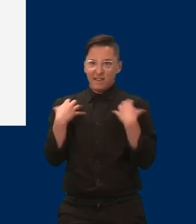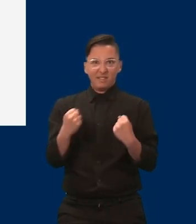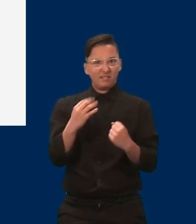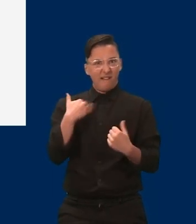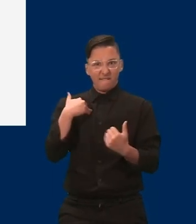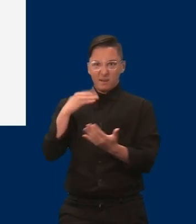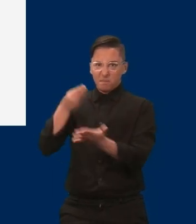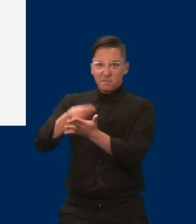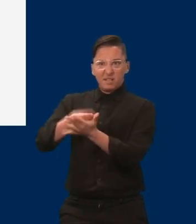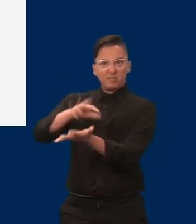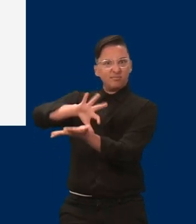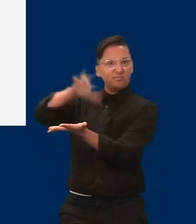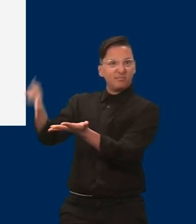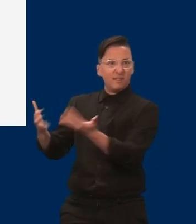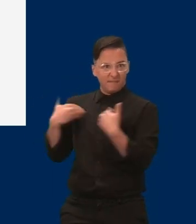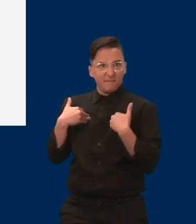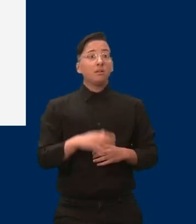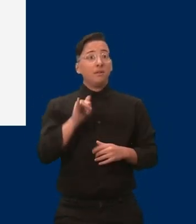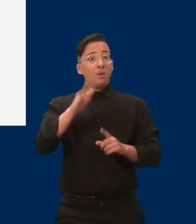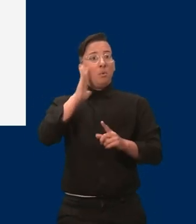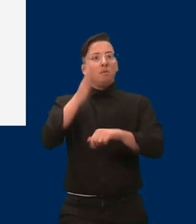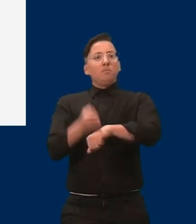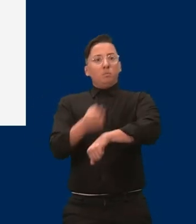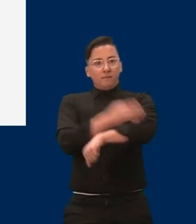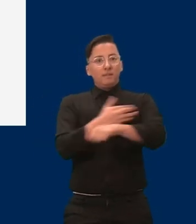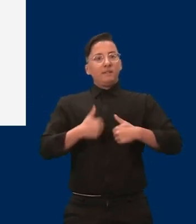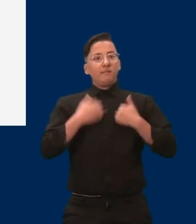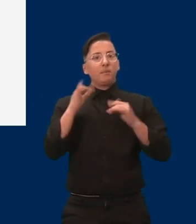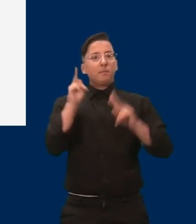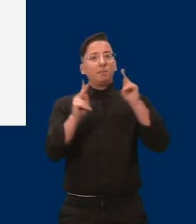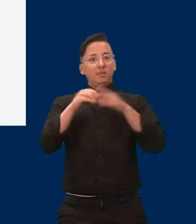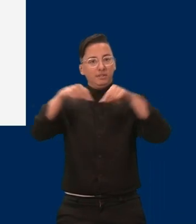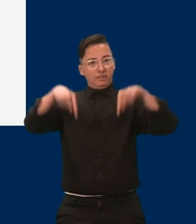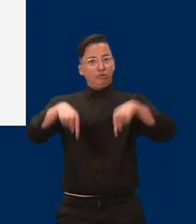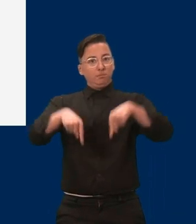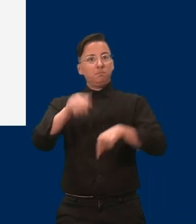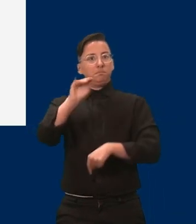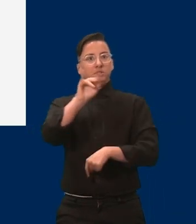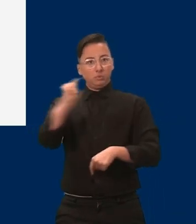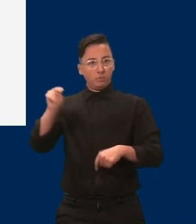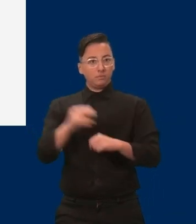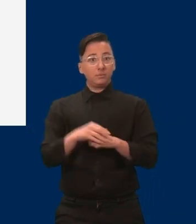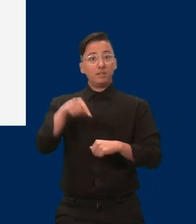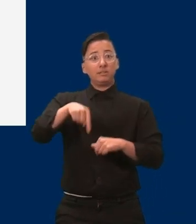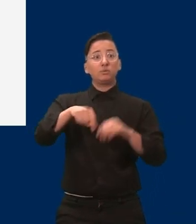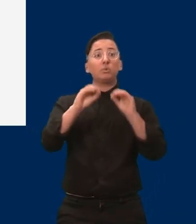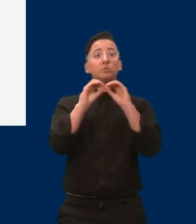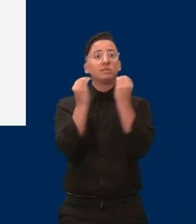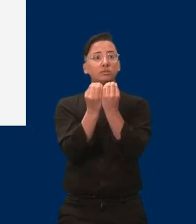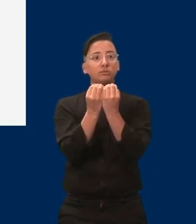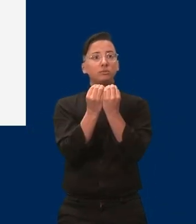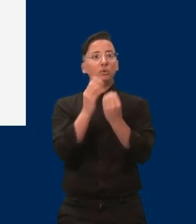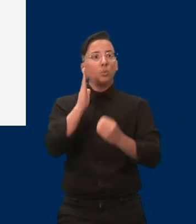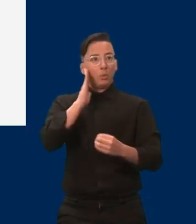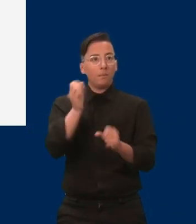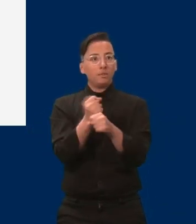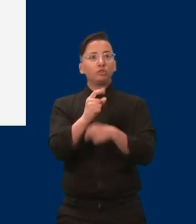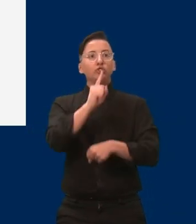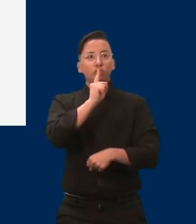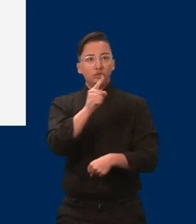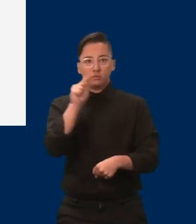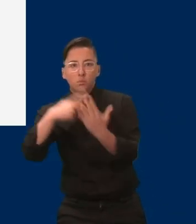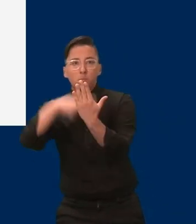to improve the lives of Minnesotans. And this organization is going to play a key role in making sure that we're funding some of these programs